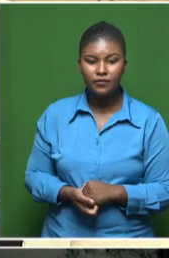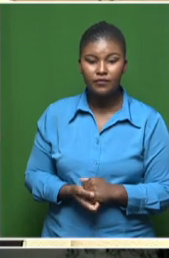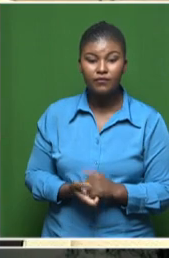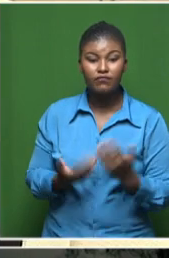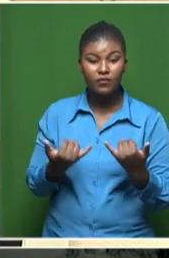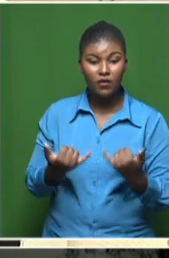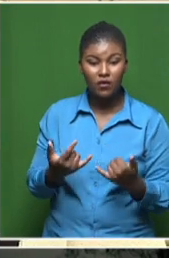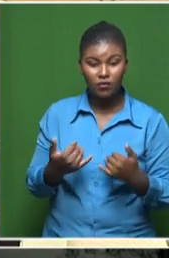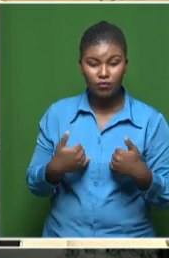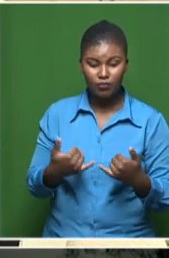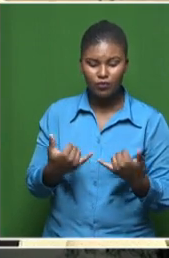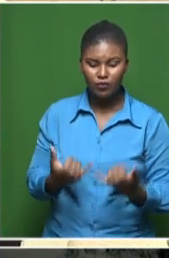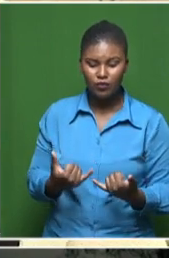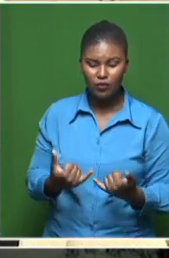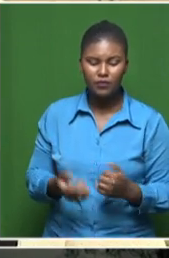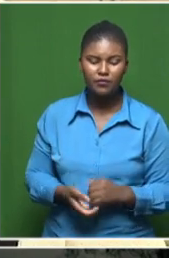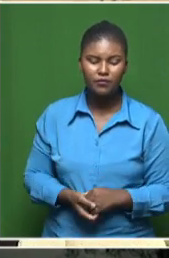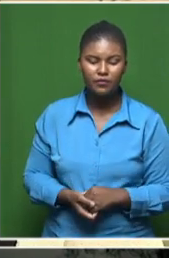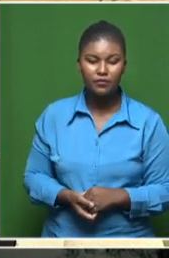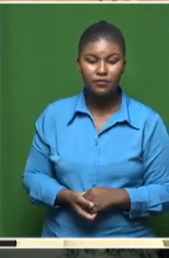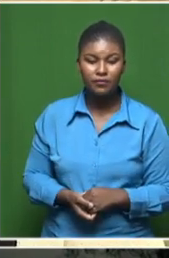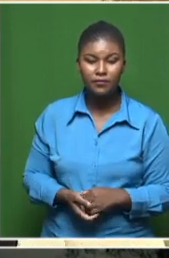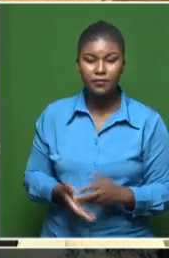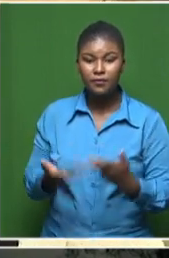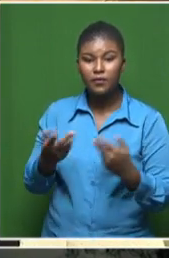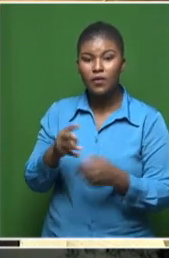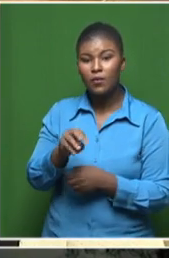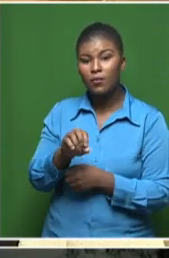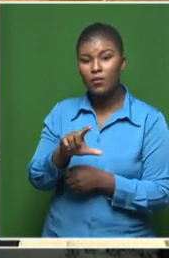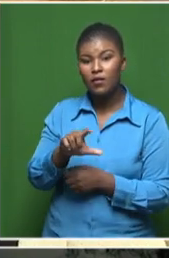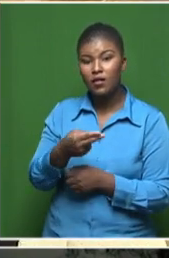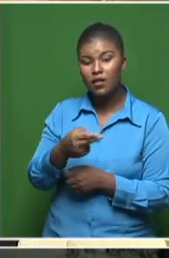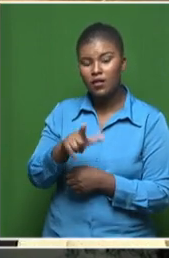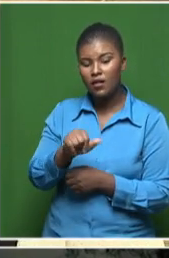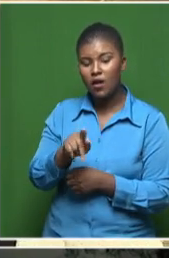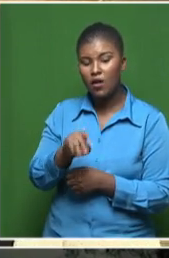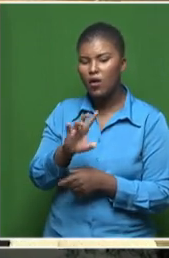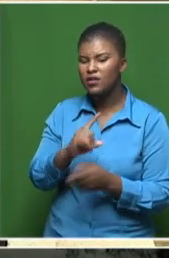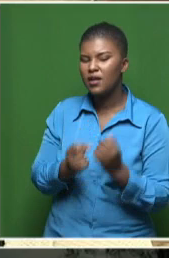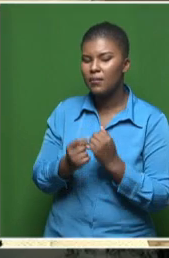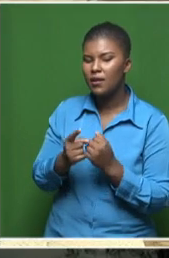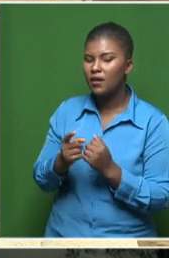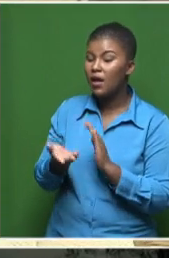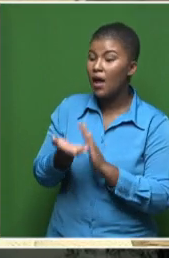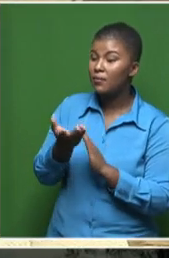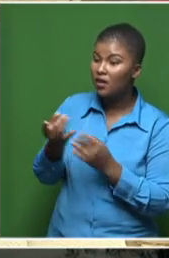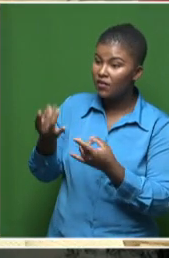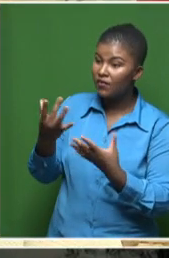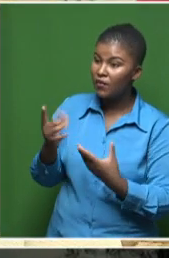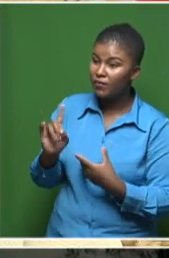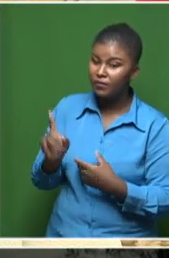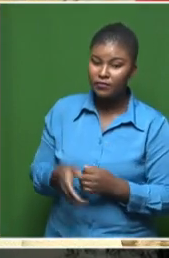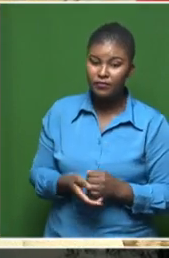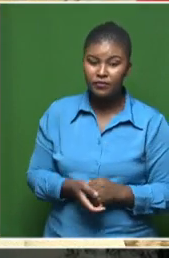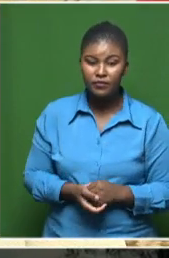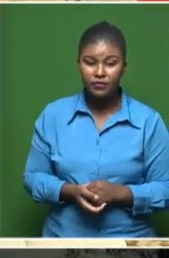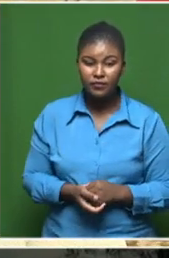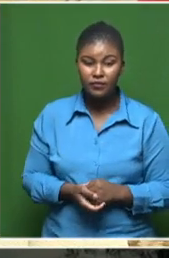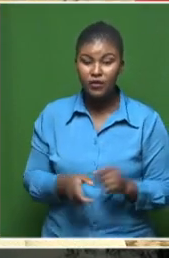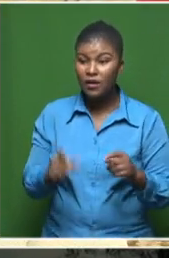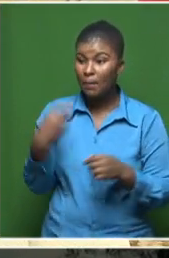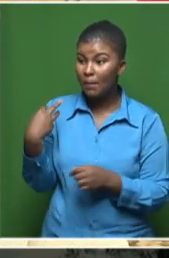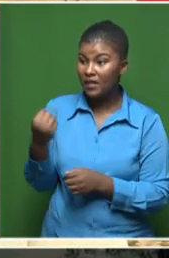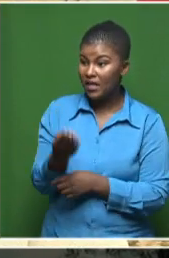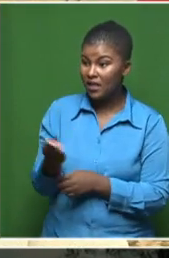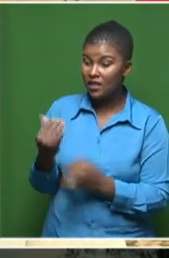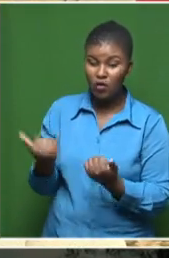is kicking off in inland provinces. So, Mhlako, let's get an update from you. How are things looking? And of course, is the